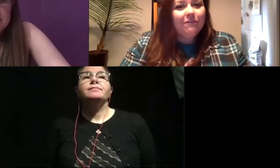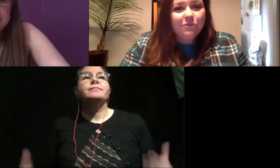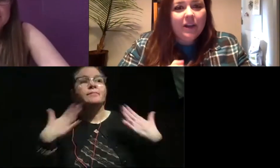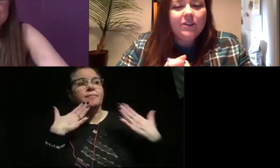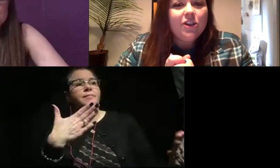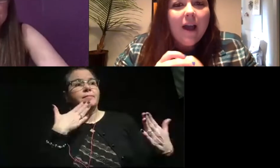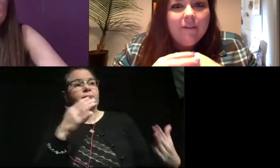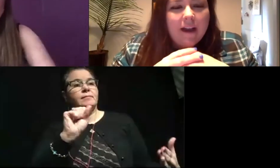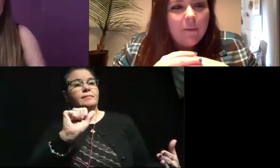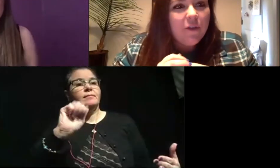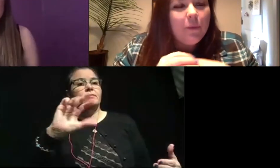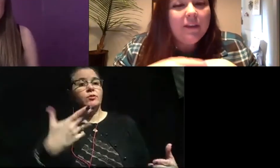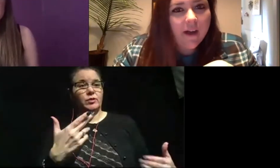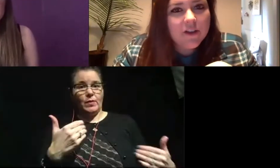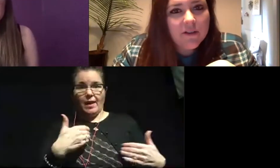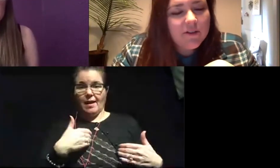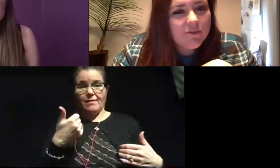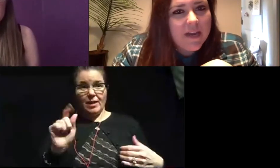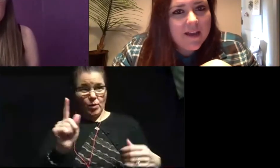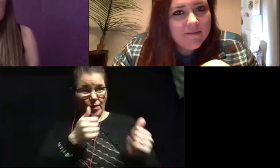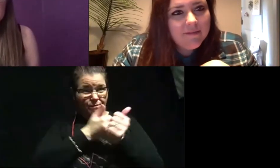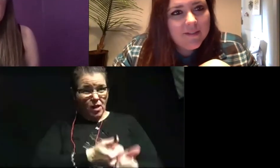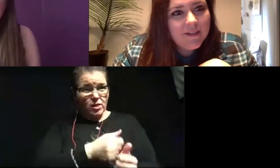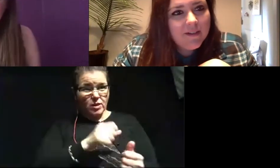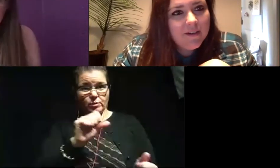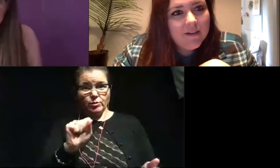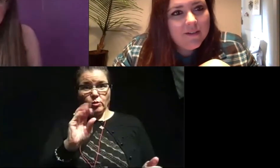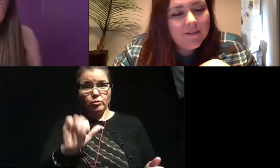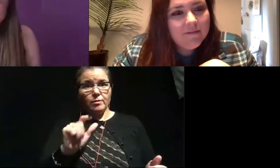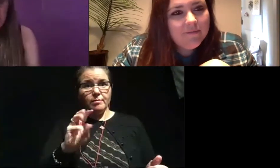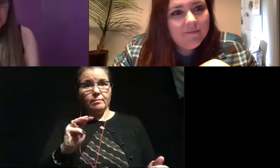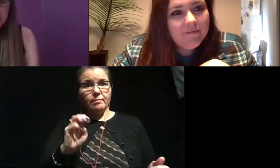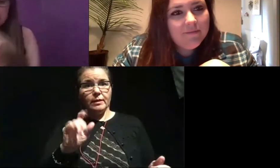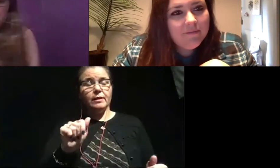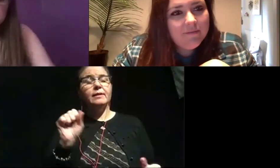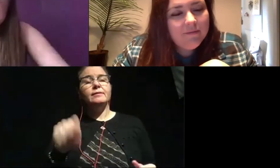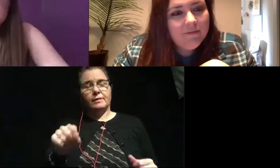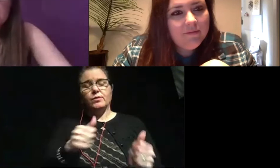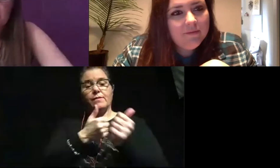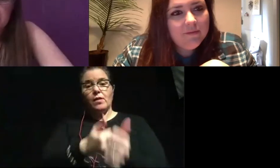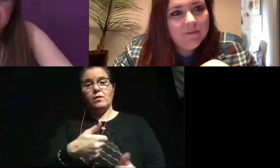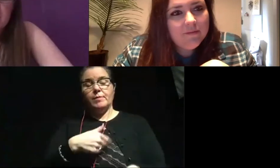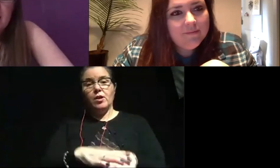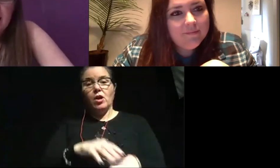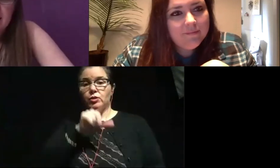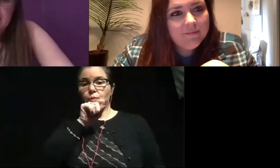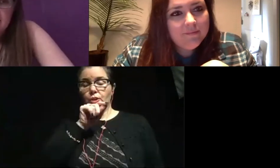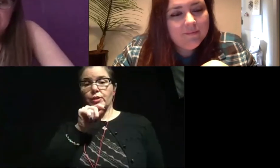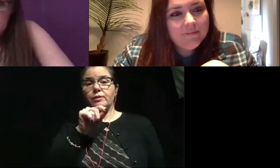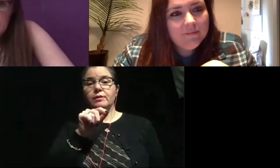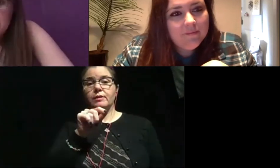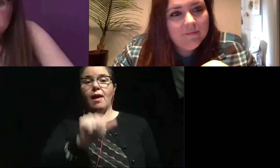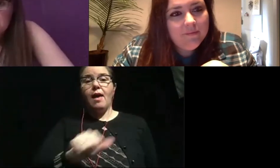much, Sarah, for joining us. Do you have anywhere that we can follow you on social media? Yes. So you can follow me on Twitter at